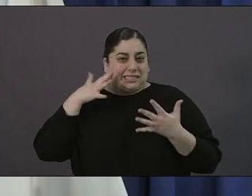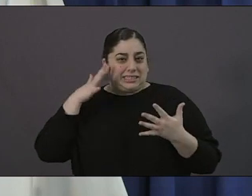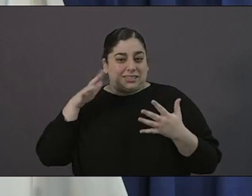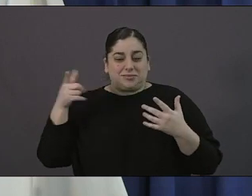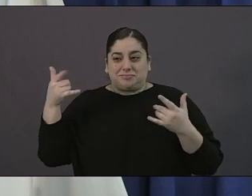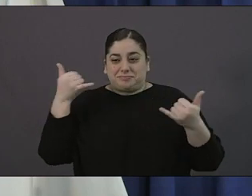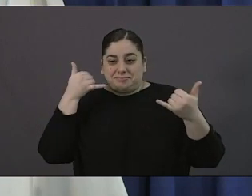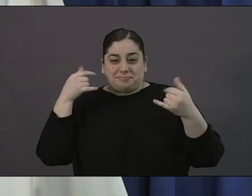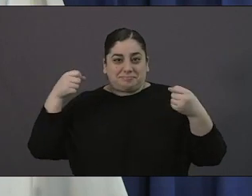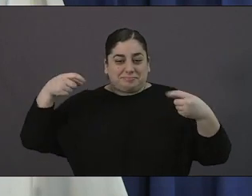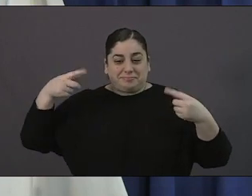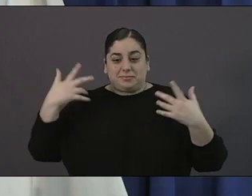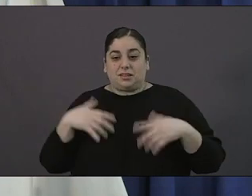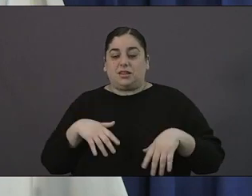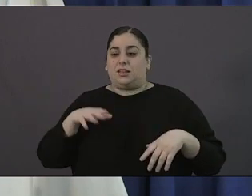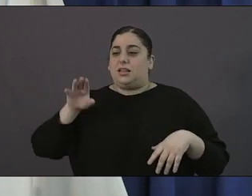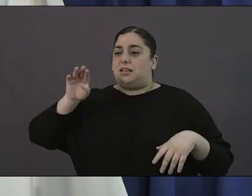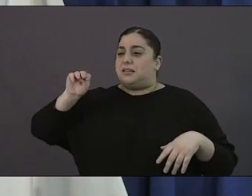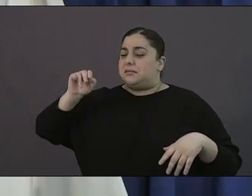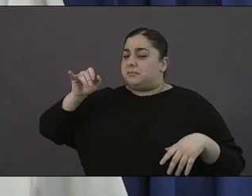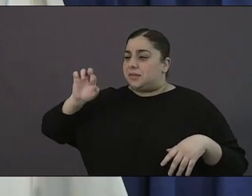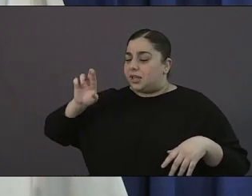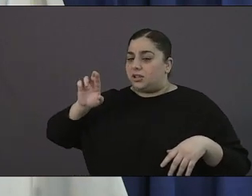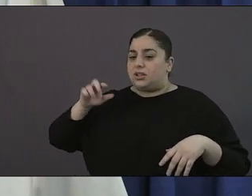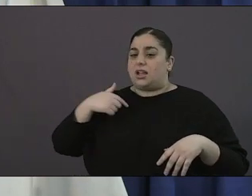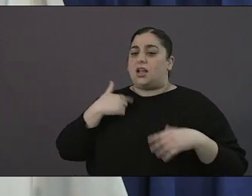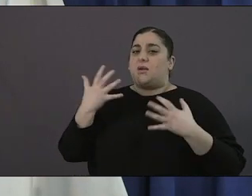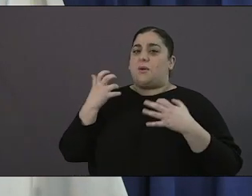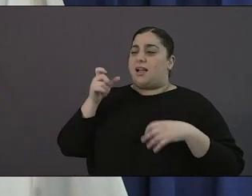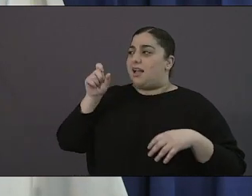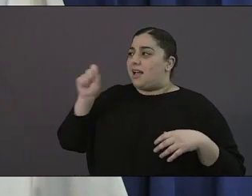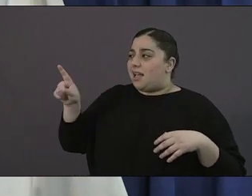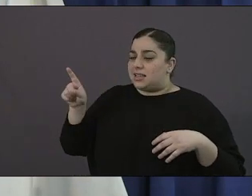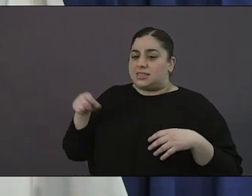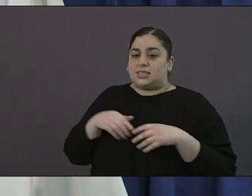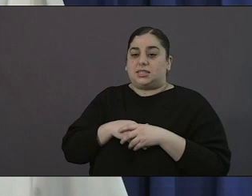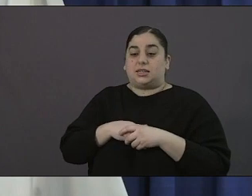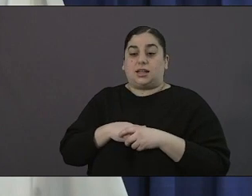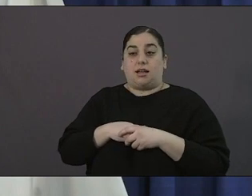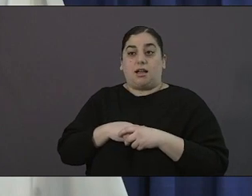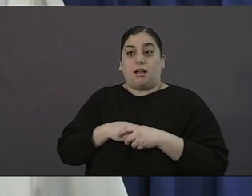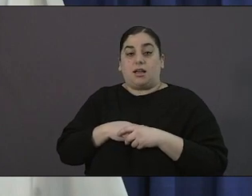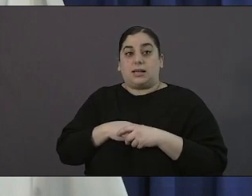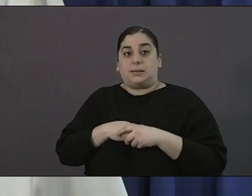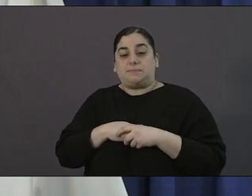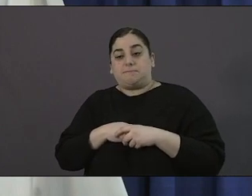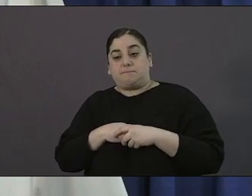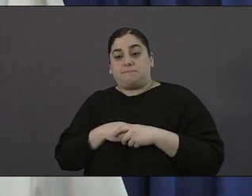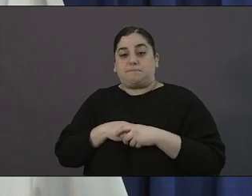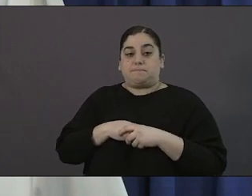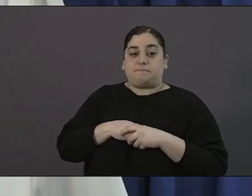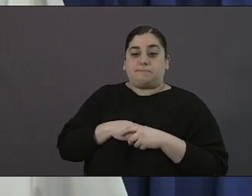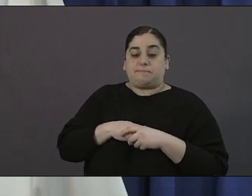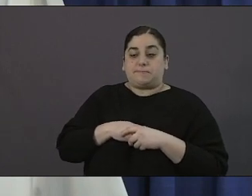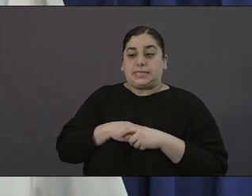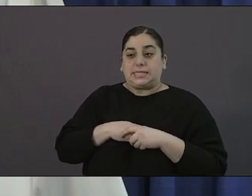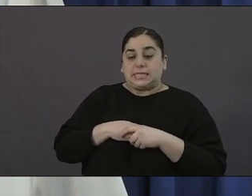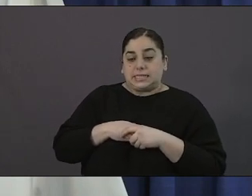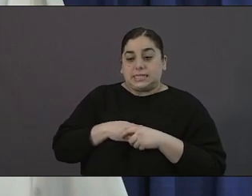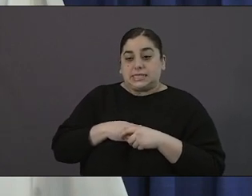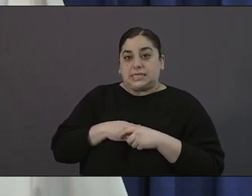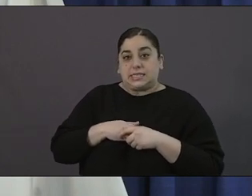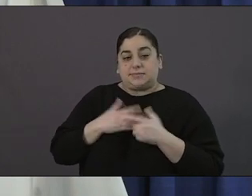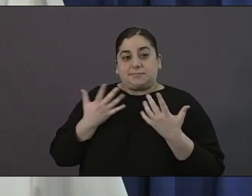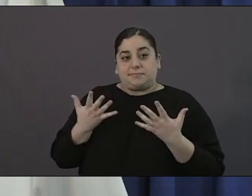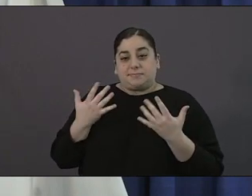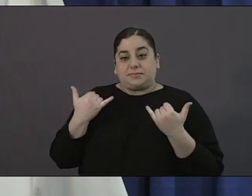i know this is a new system for you all um i did want to ask today the grounds board voted to council the economic driver for our whole region um